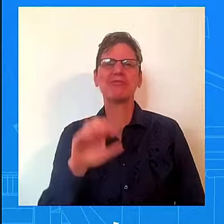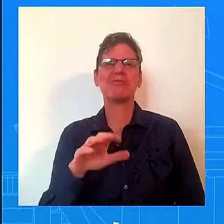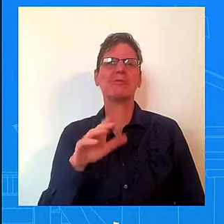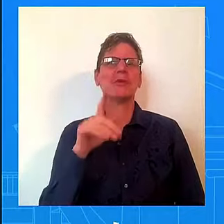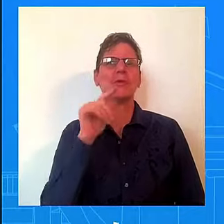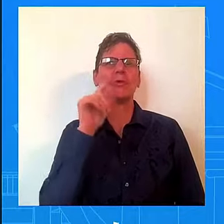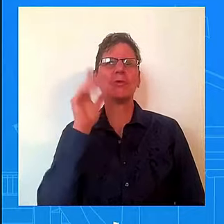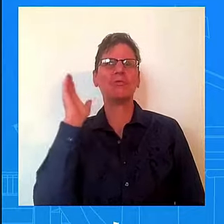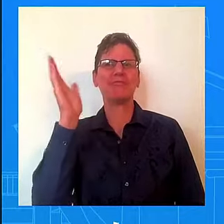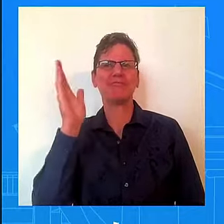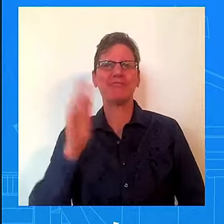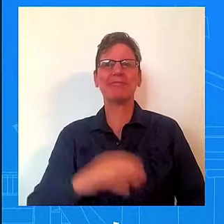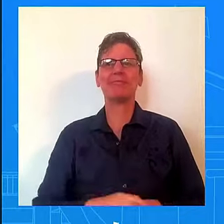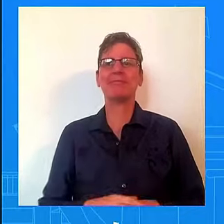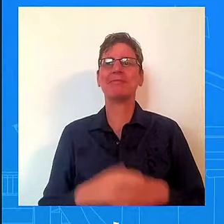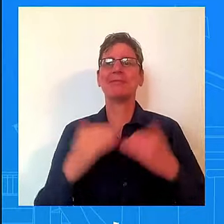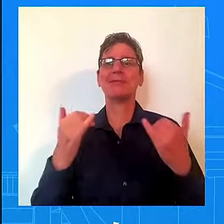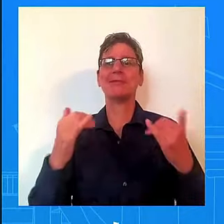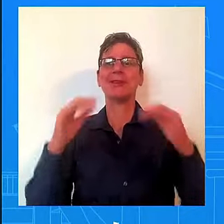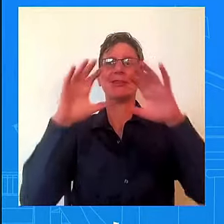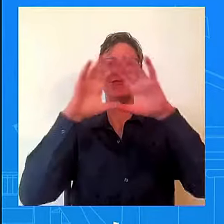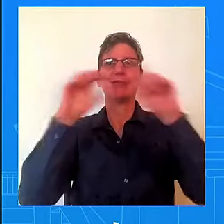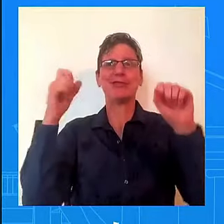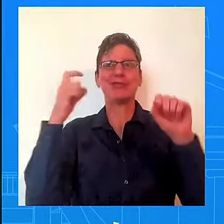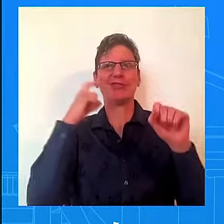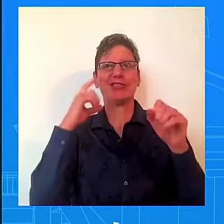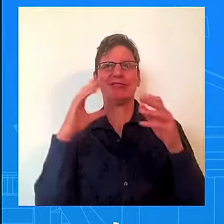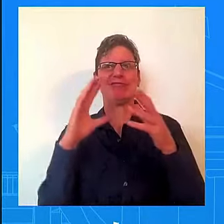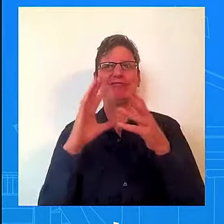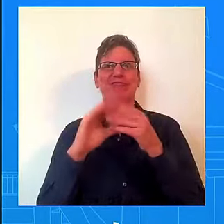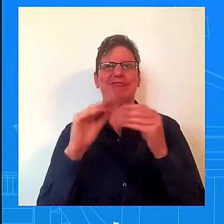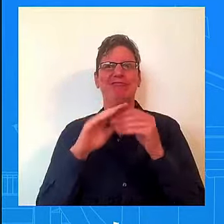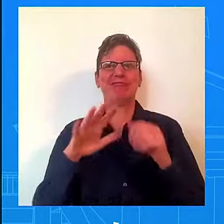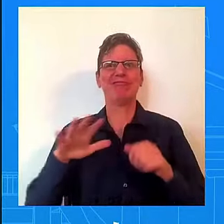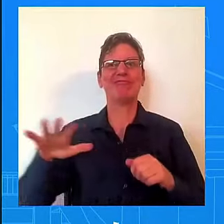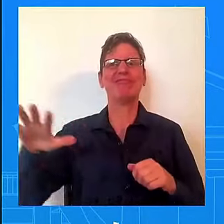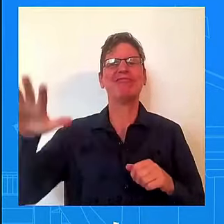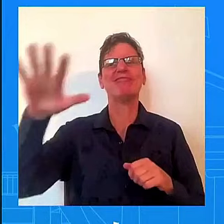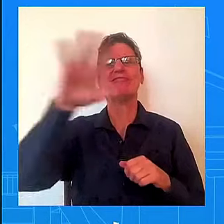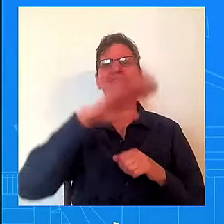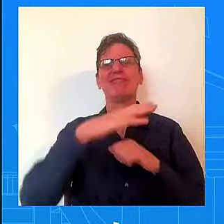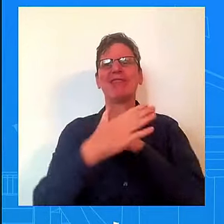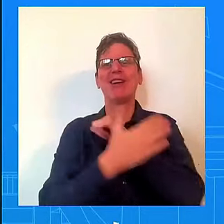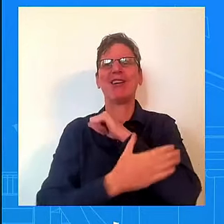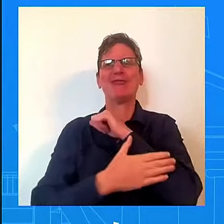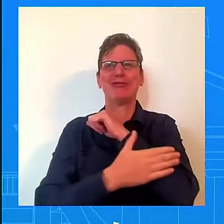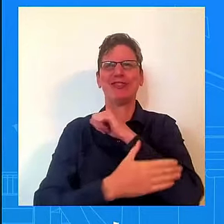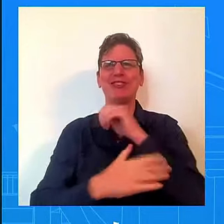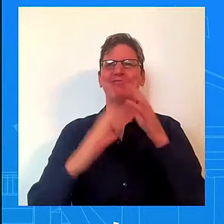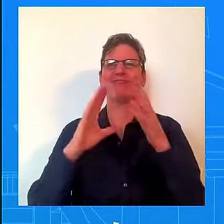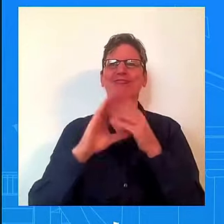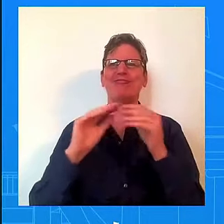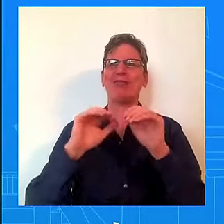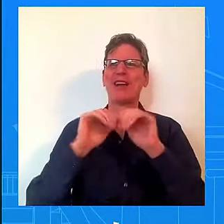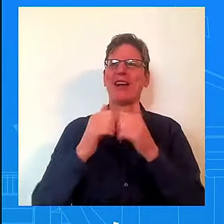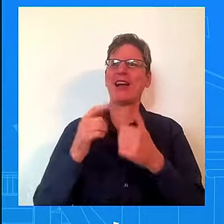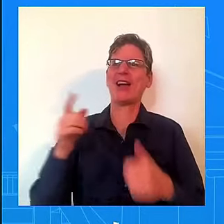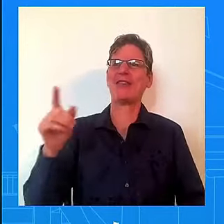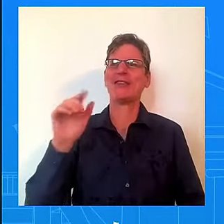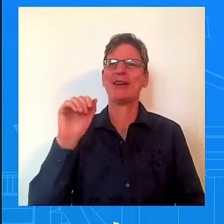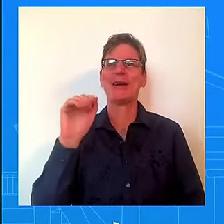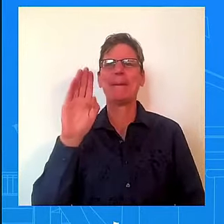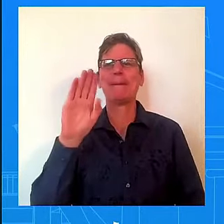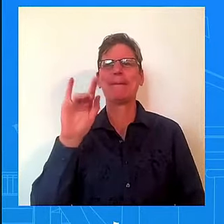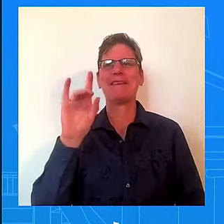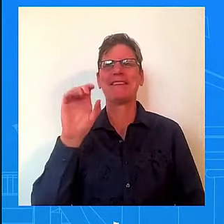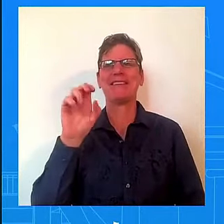people from across the country who shared how the Biden-Harris administration's Investing in America agenda is benefiting their lives